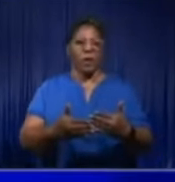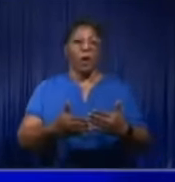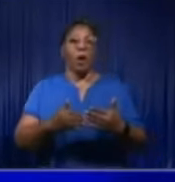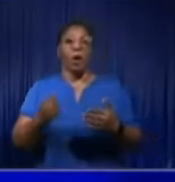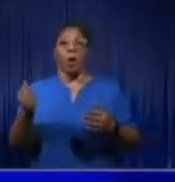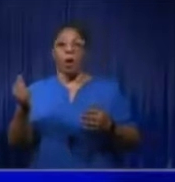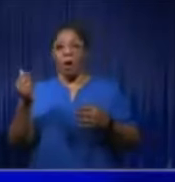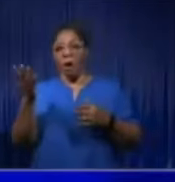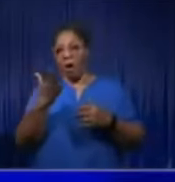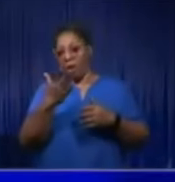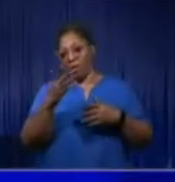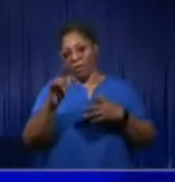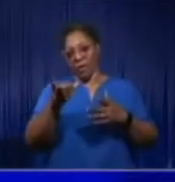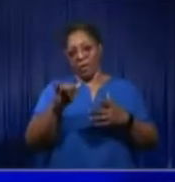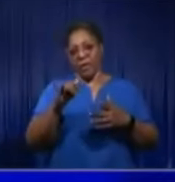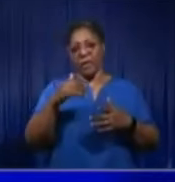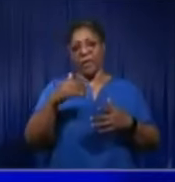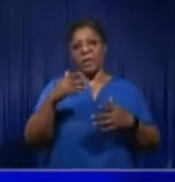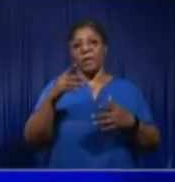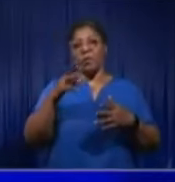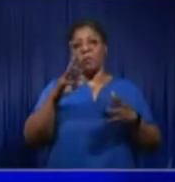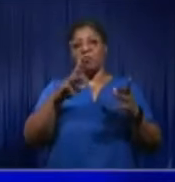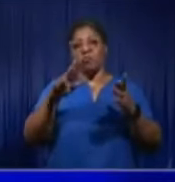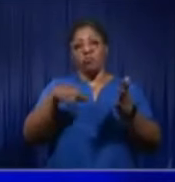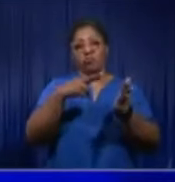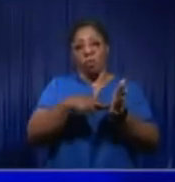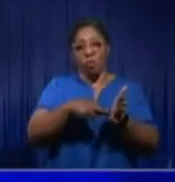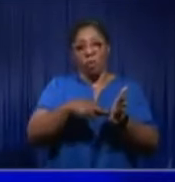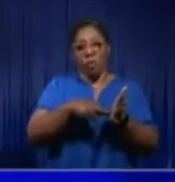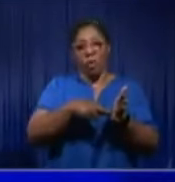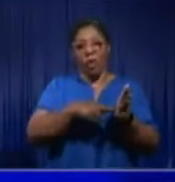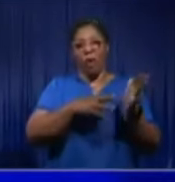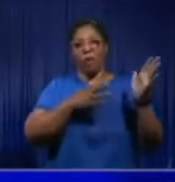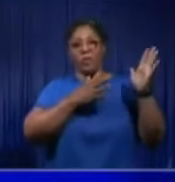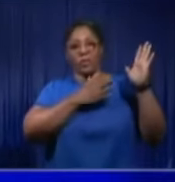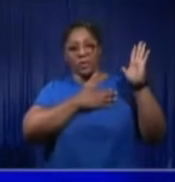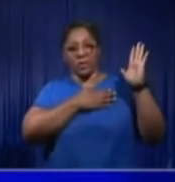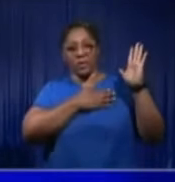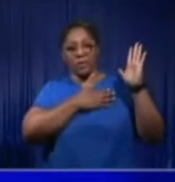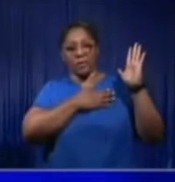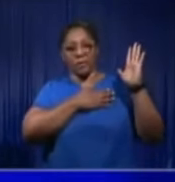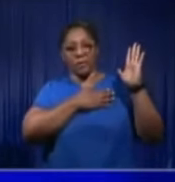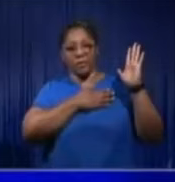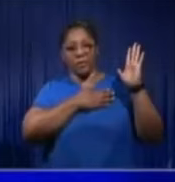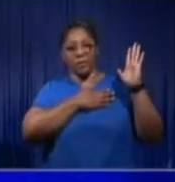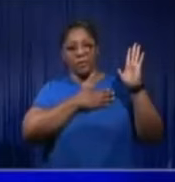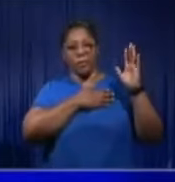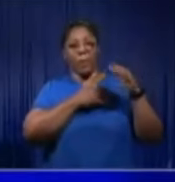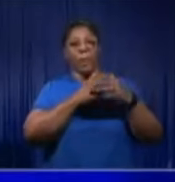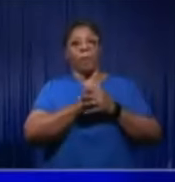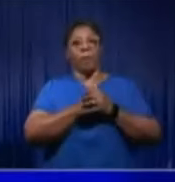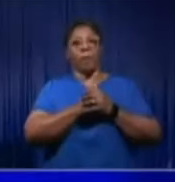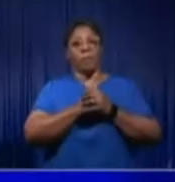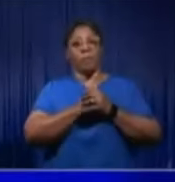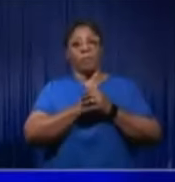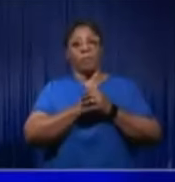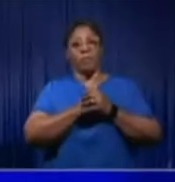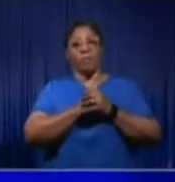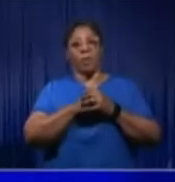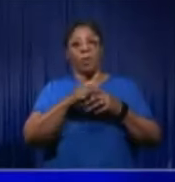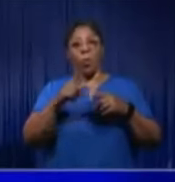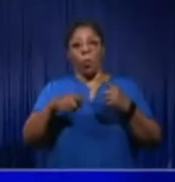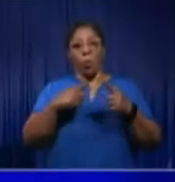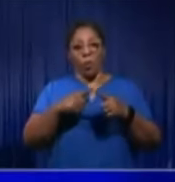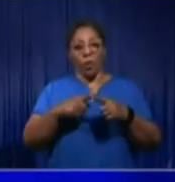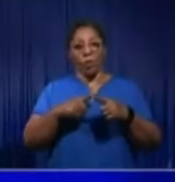process, a role for citizen participation. And when you have neutered the local public accounts